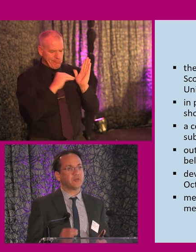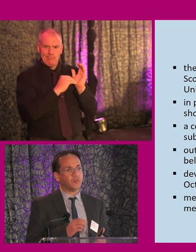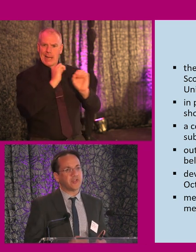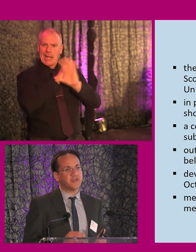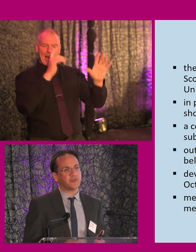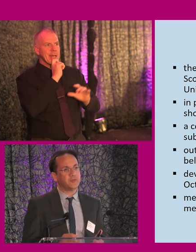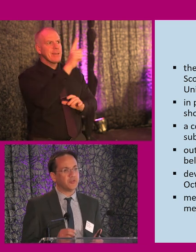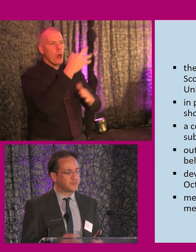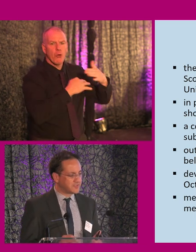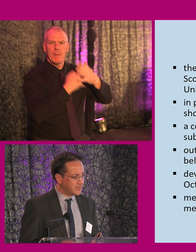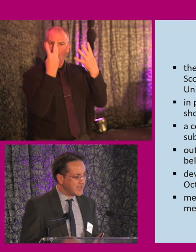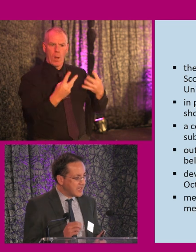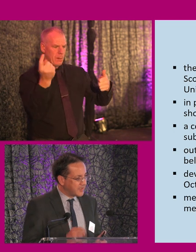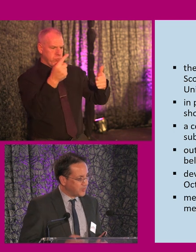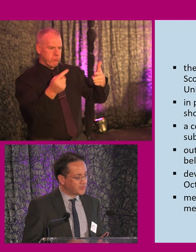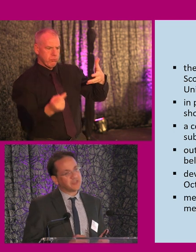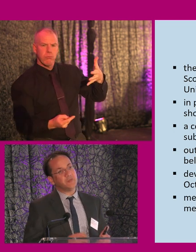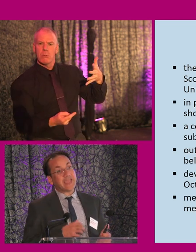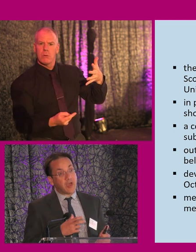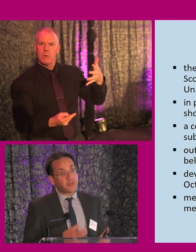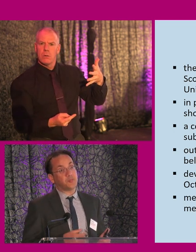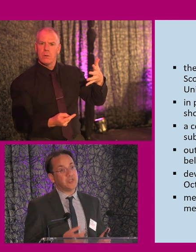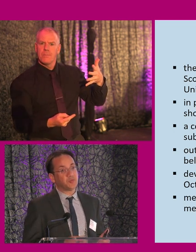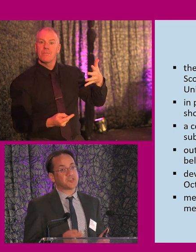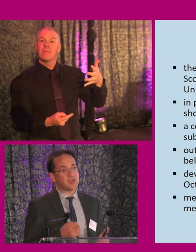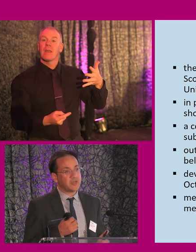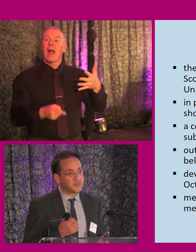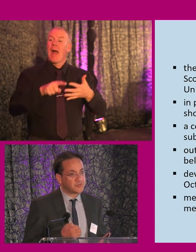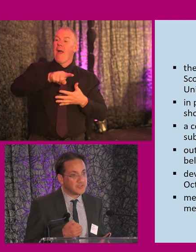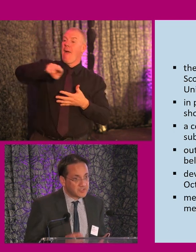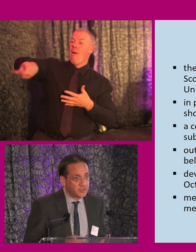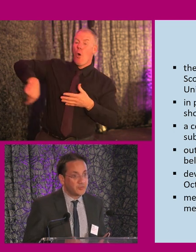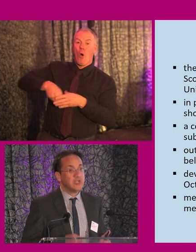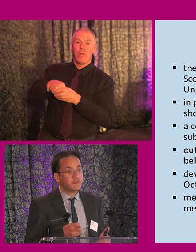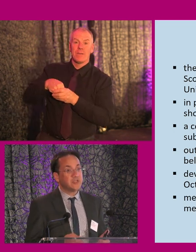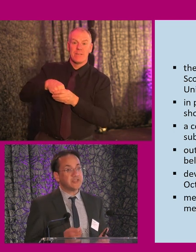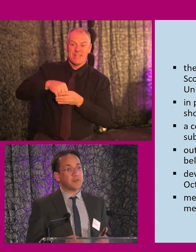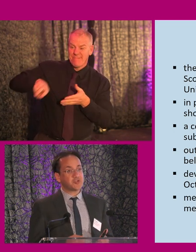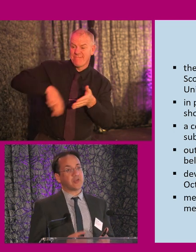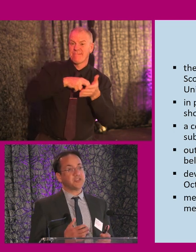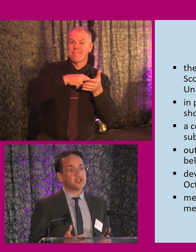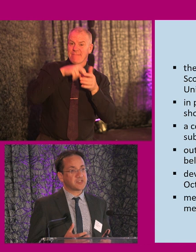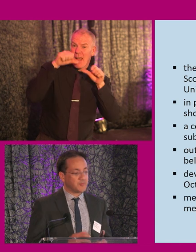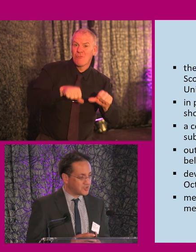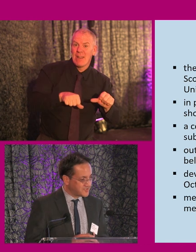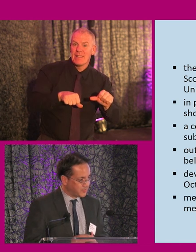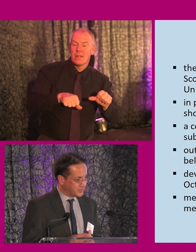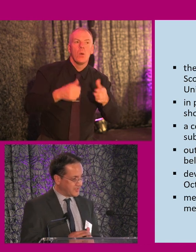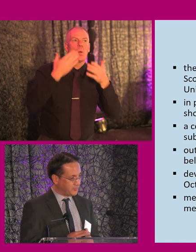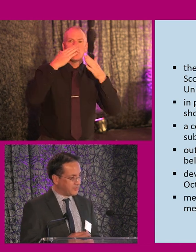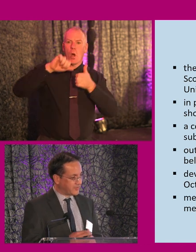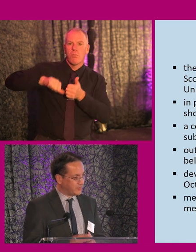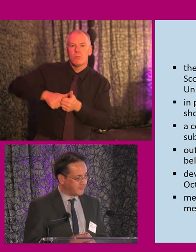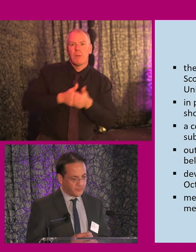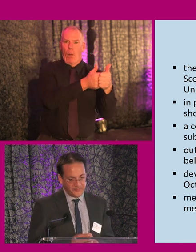government what it is that we want them to do. And importantly, we get other people to sign up to it, too, really demonstrating just how much their support